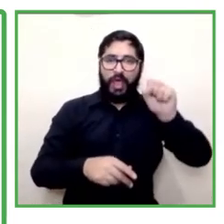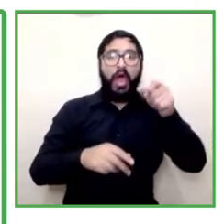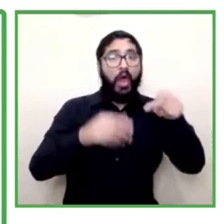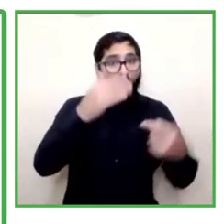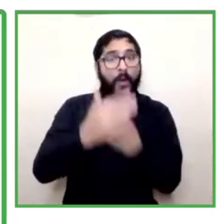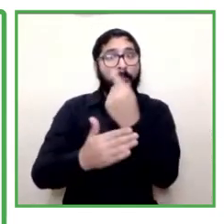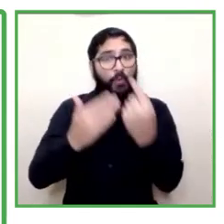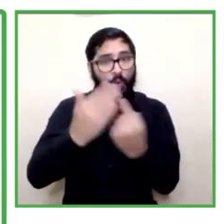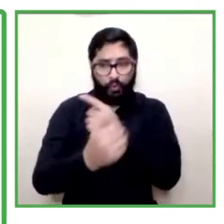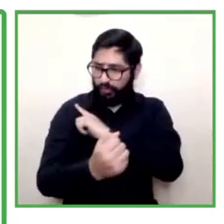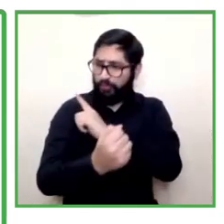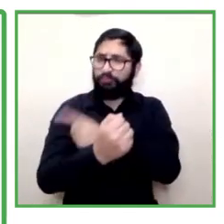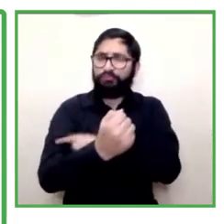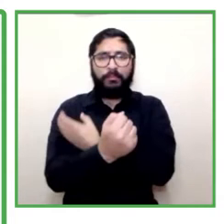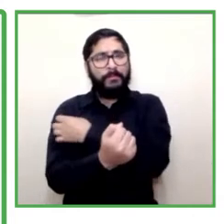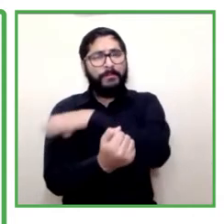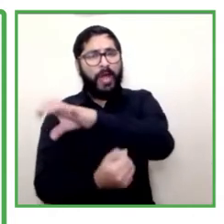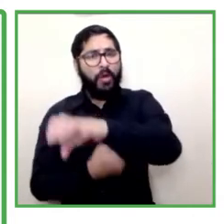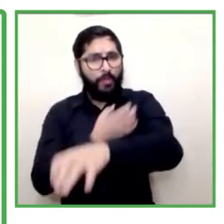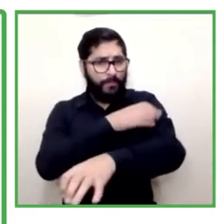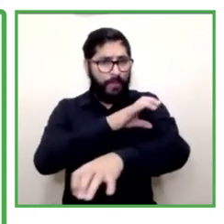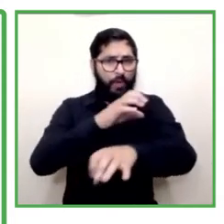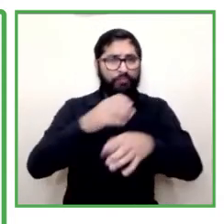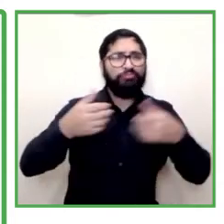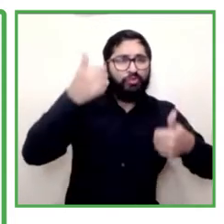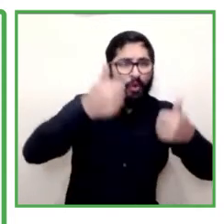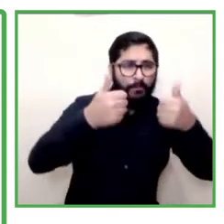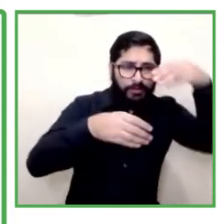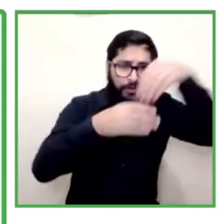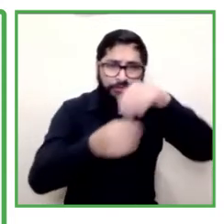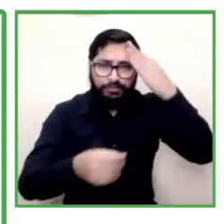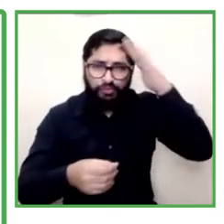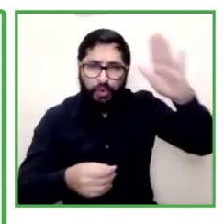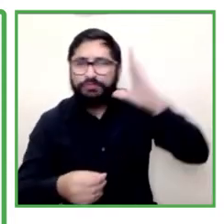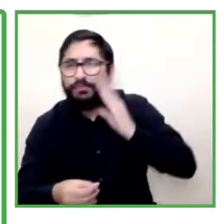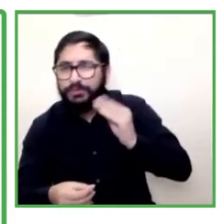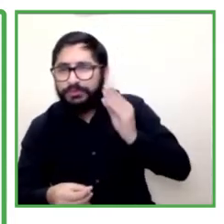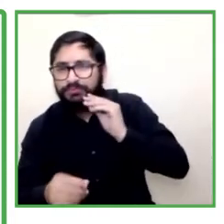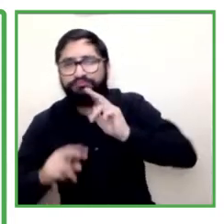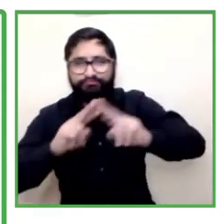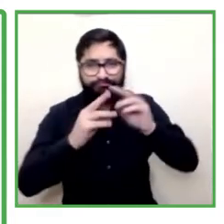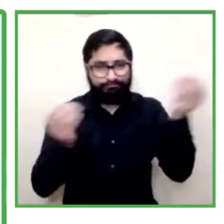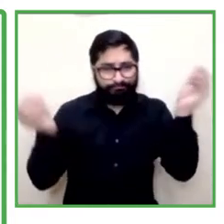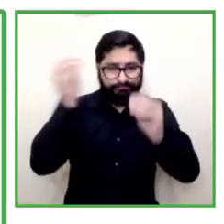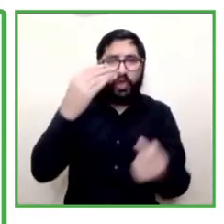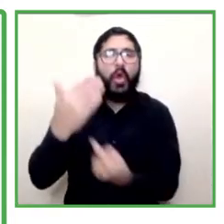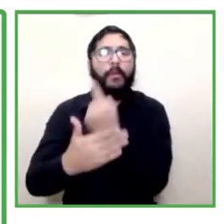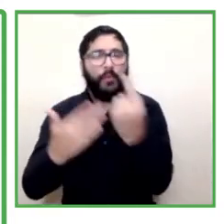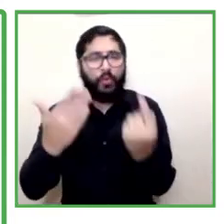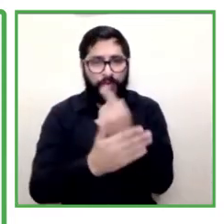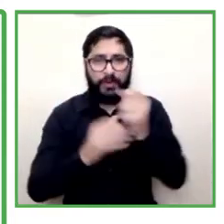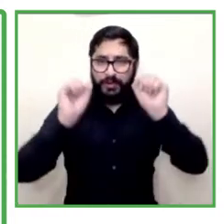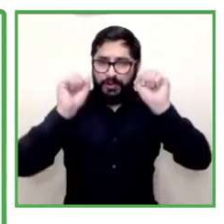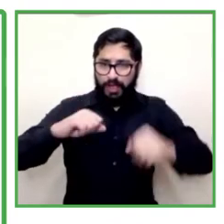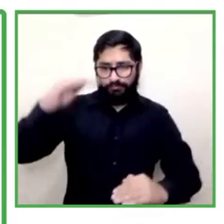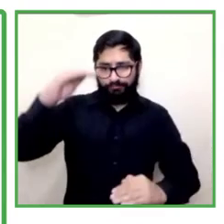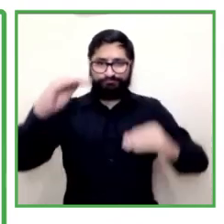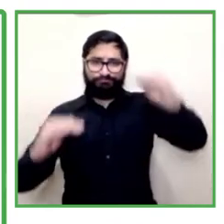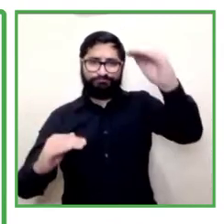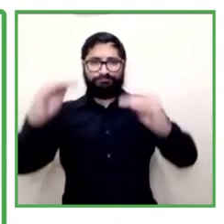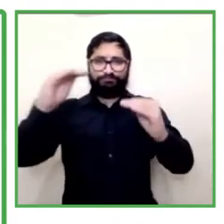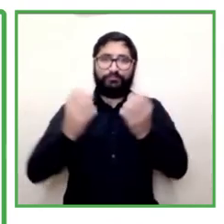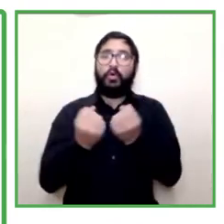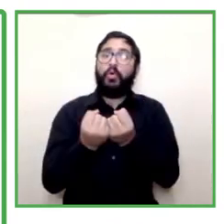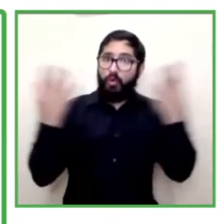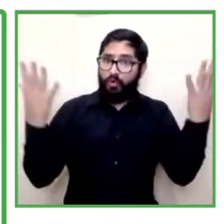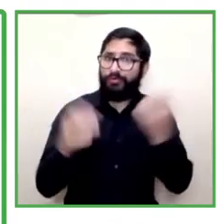to strengthen those competencies and to be able to generate an income opportunity because